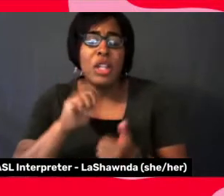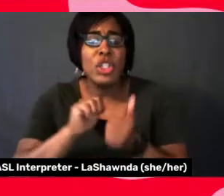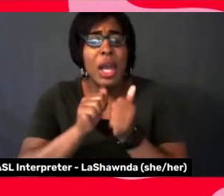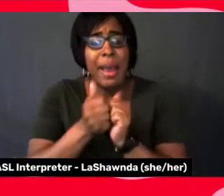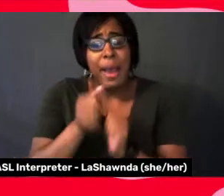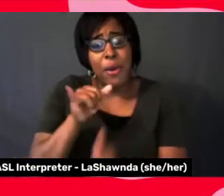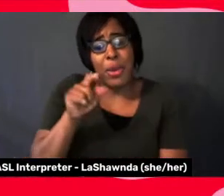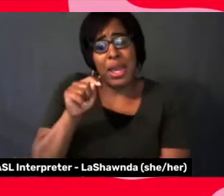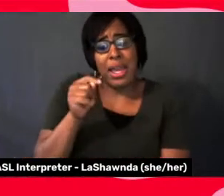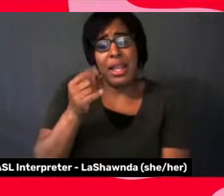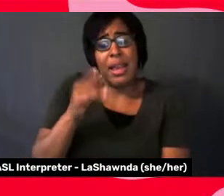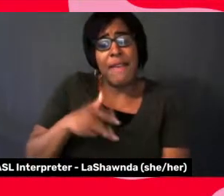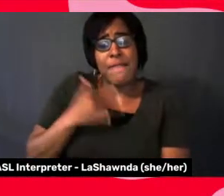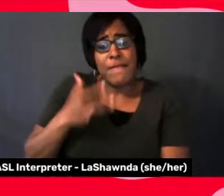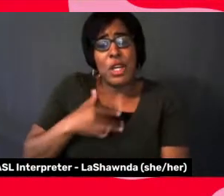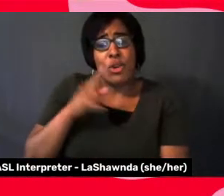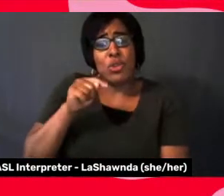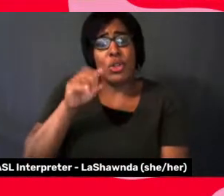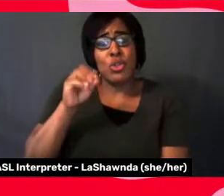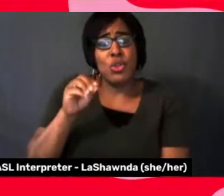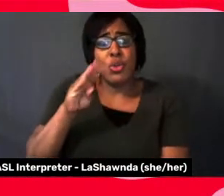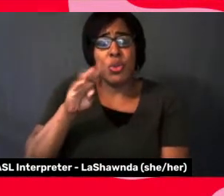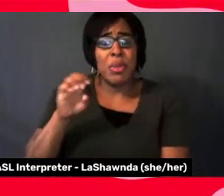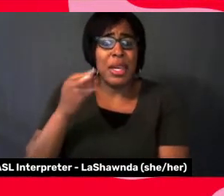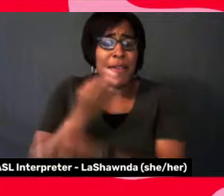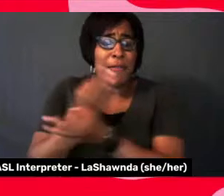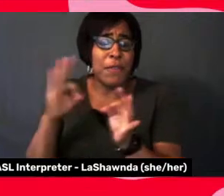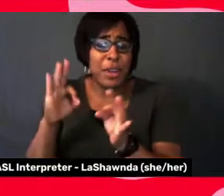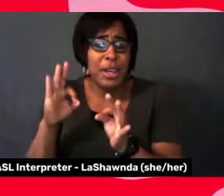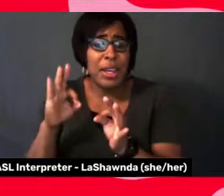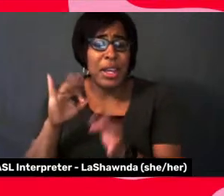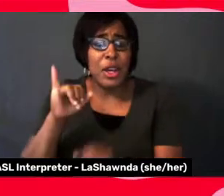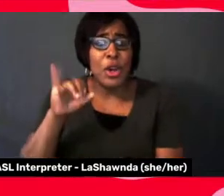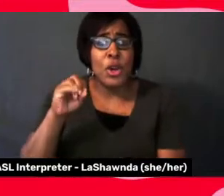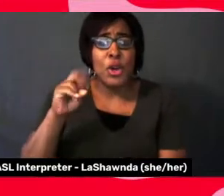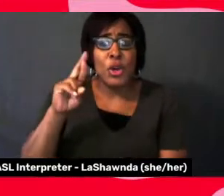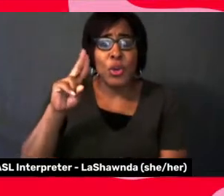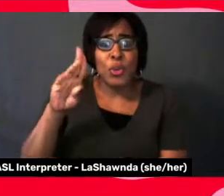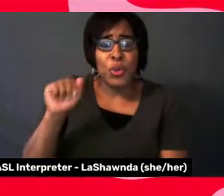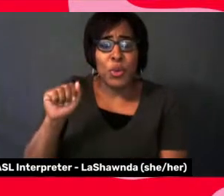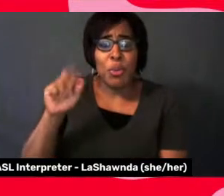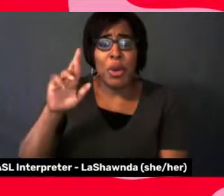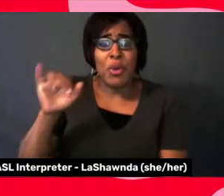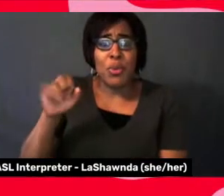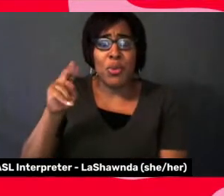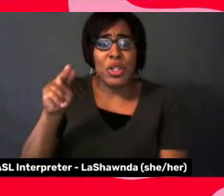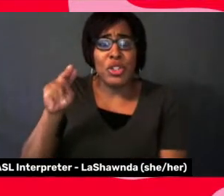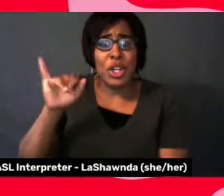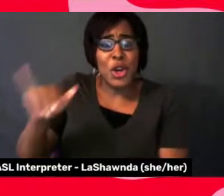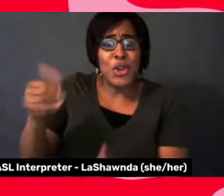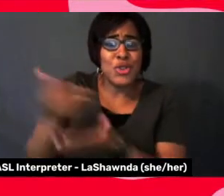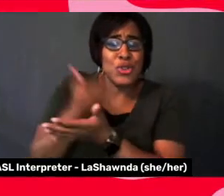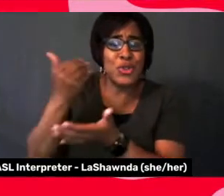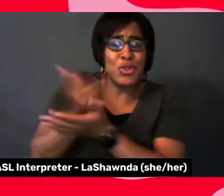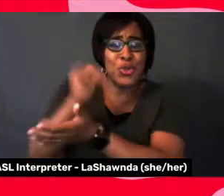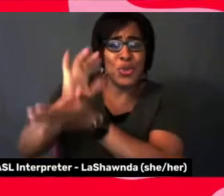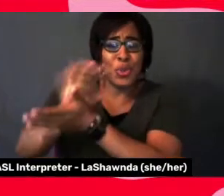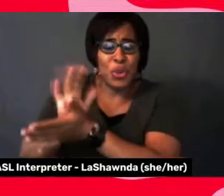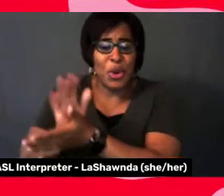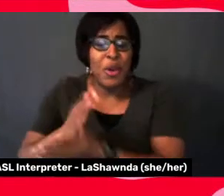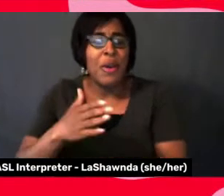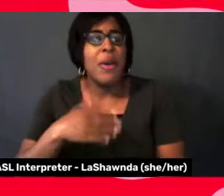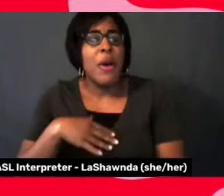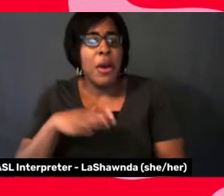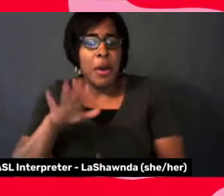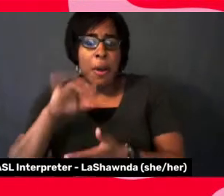Richen's, Richen's newest work with the Milwaukee Film Festival. Thank you, Black Lens for hosting